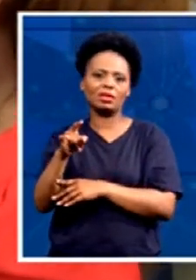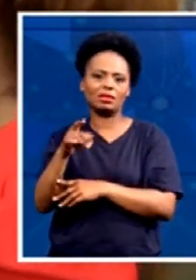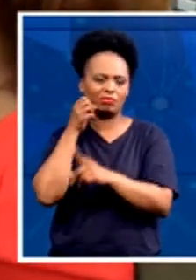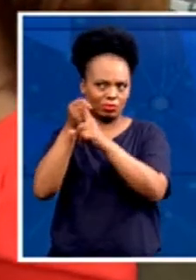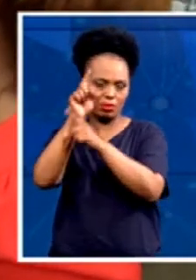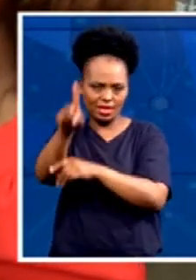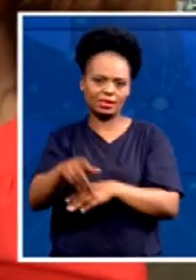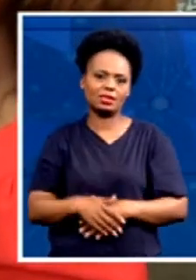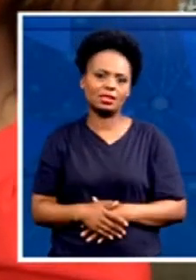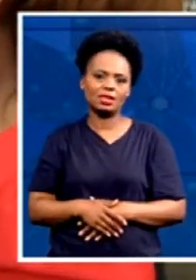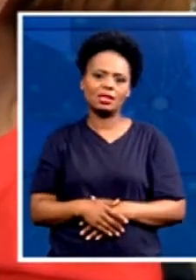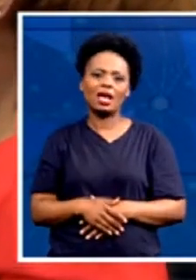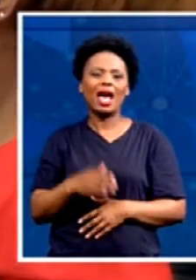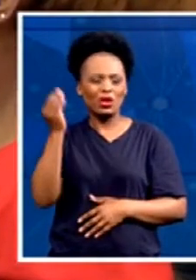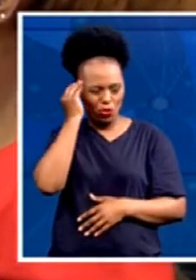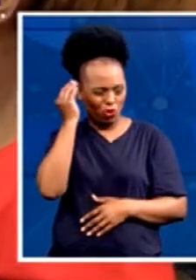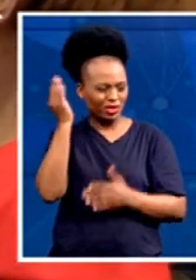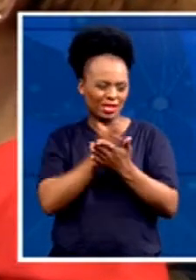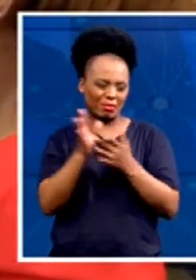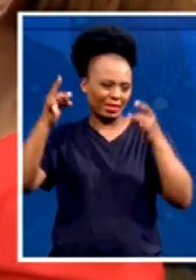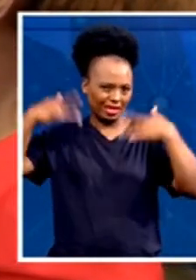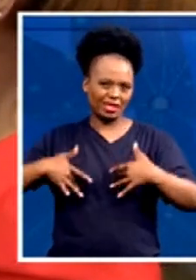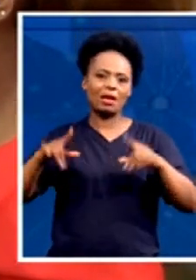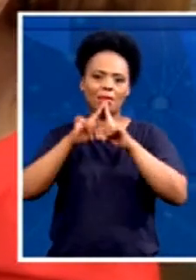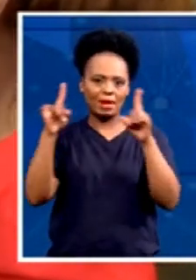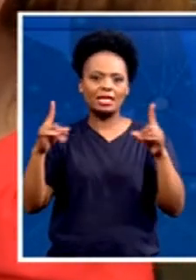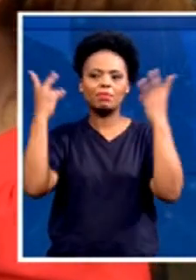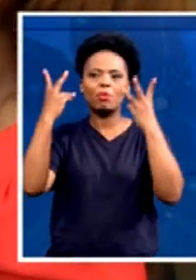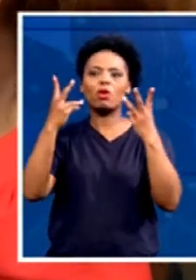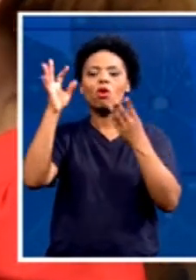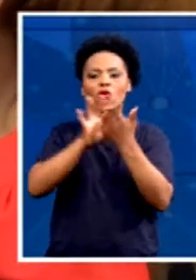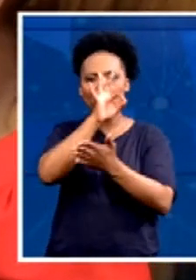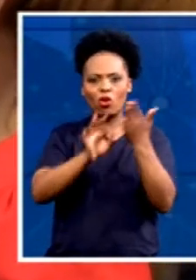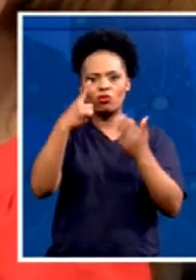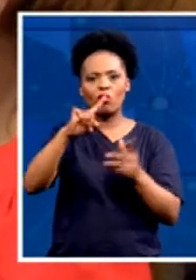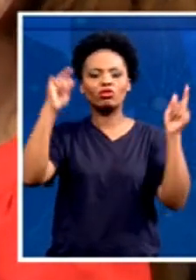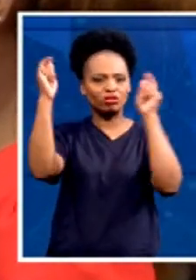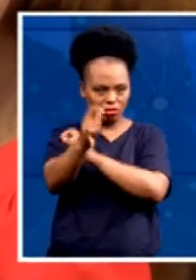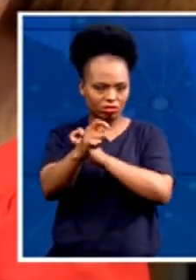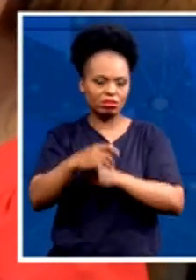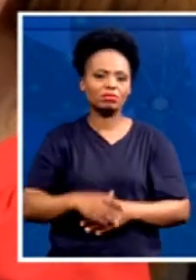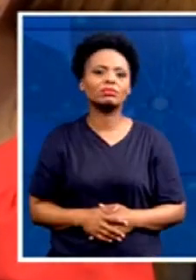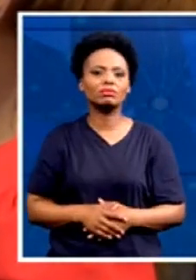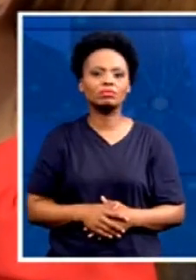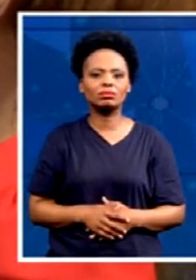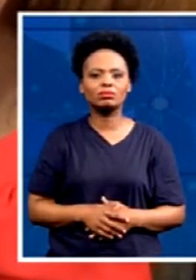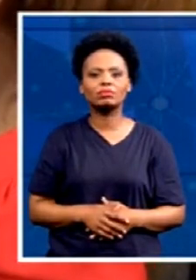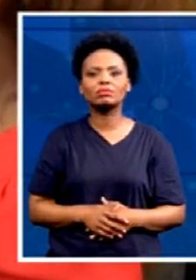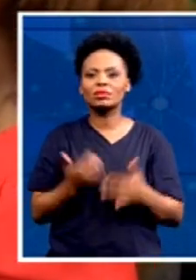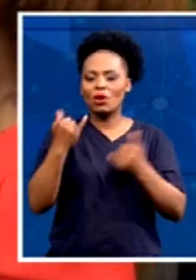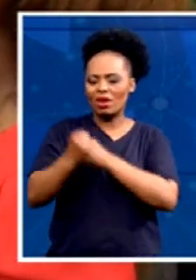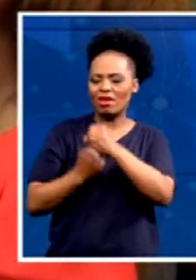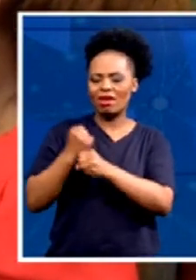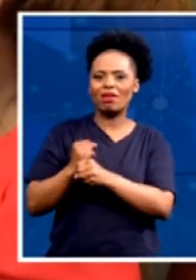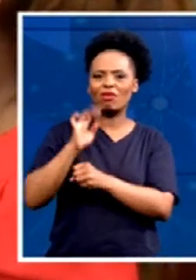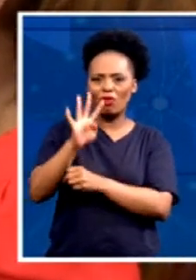change. They don't want the same old every four years, every election, comes to the